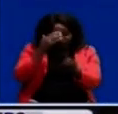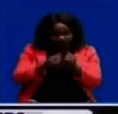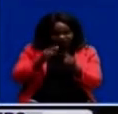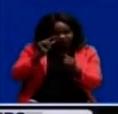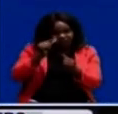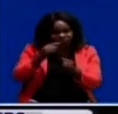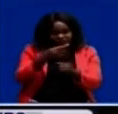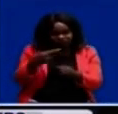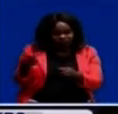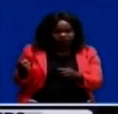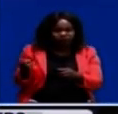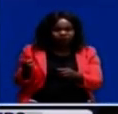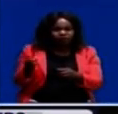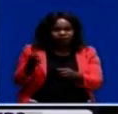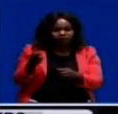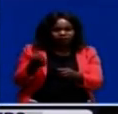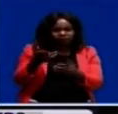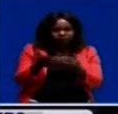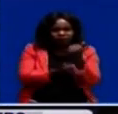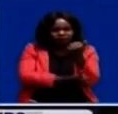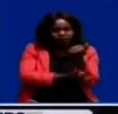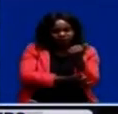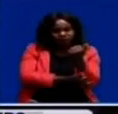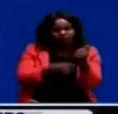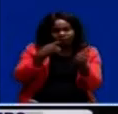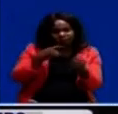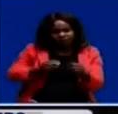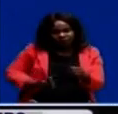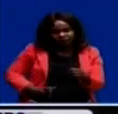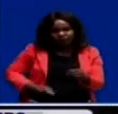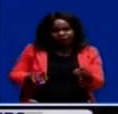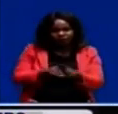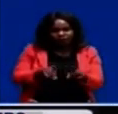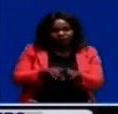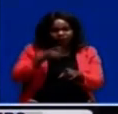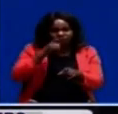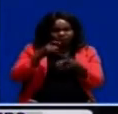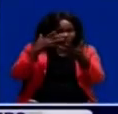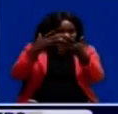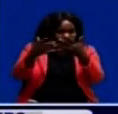waste resources and the country should benefit and they have to be very transparent.